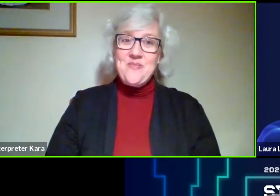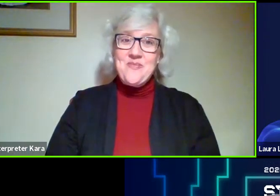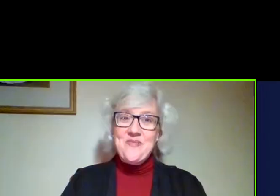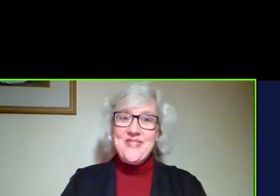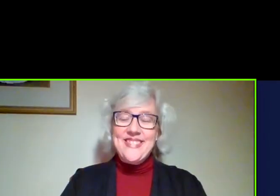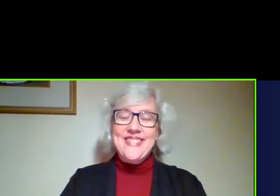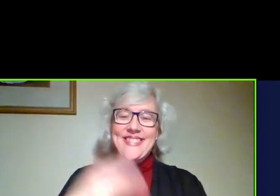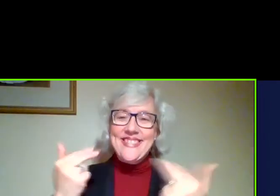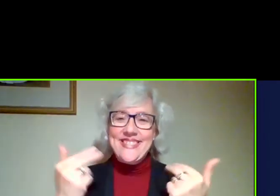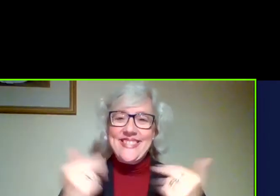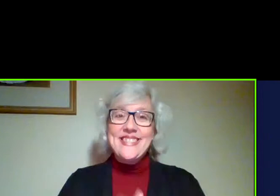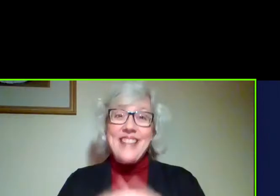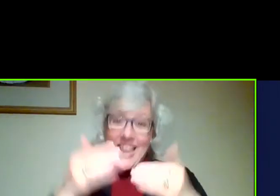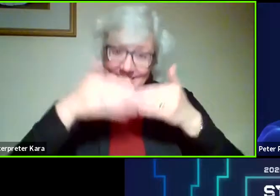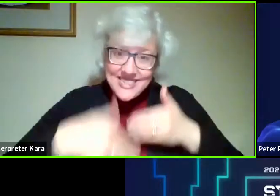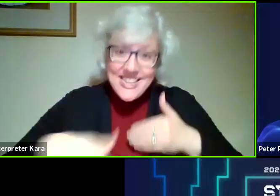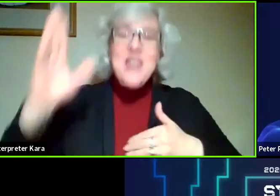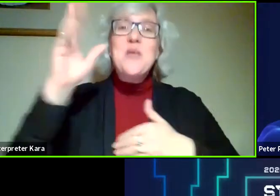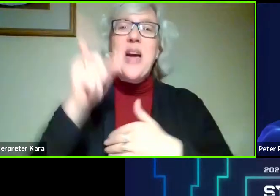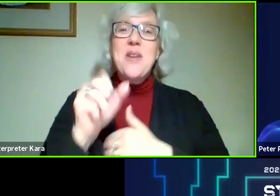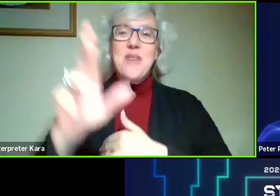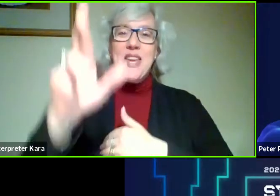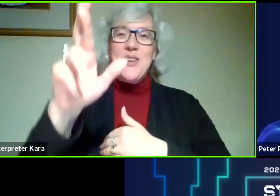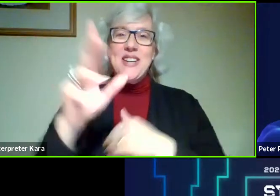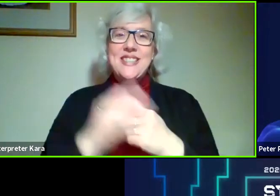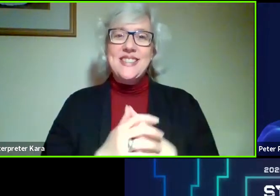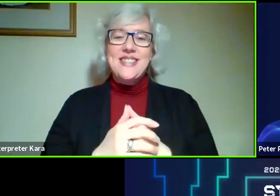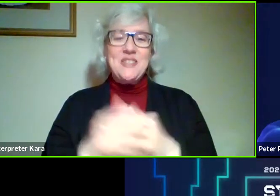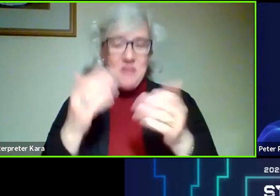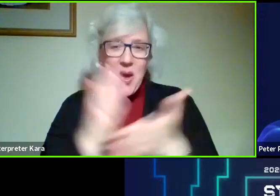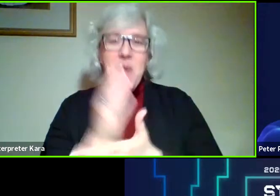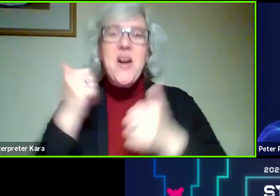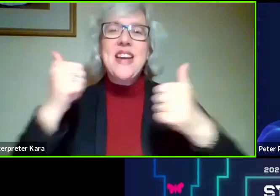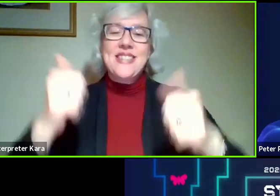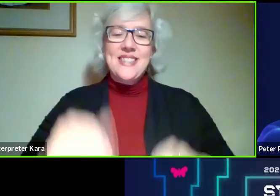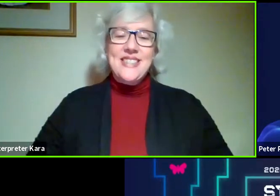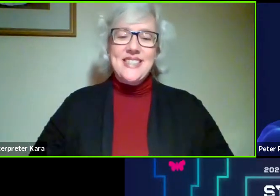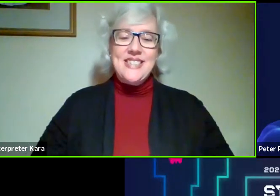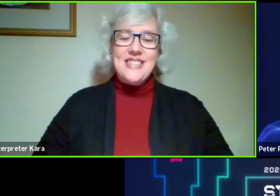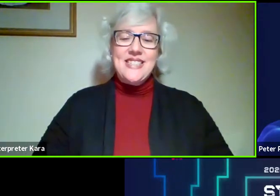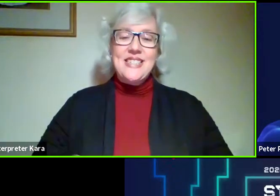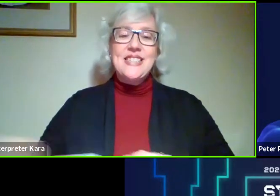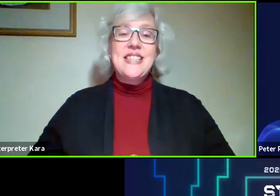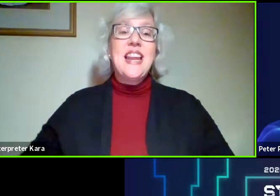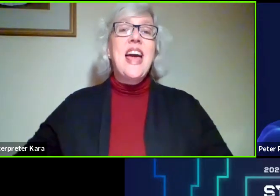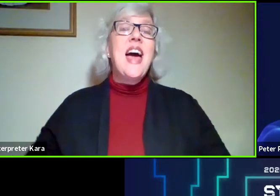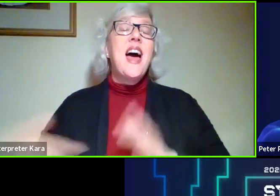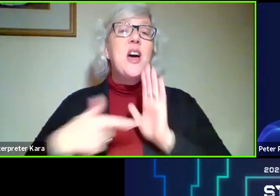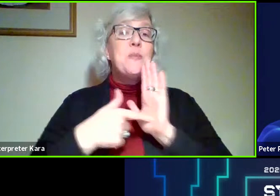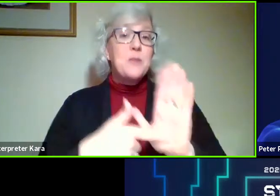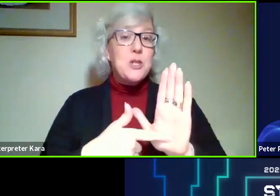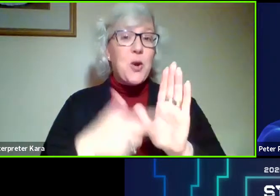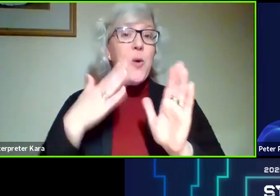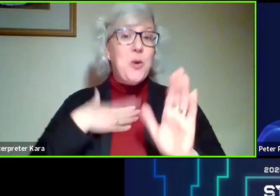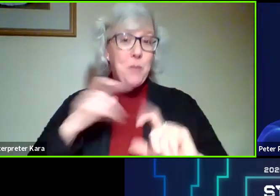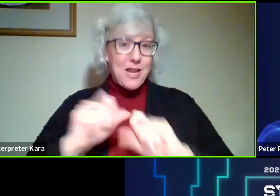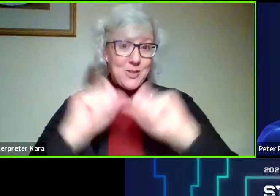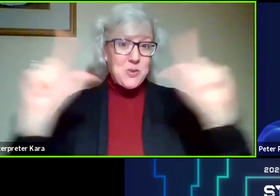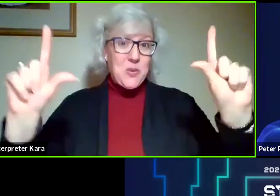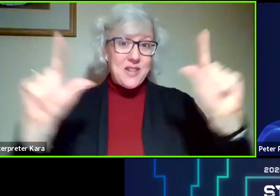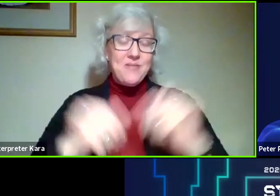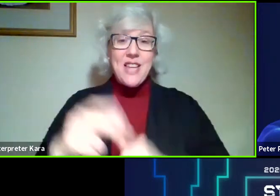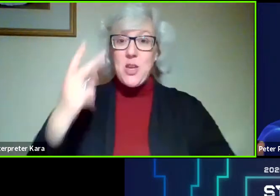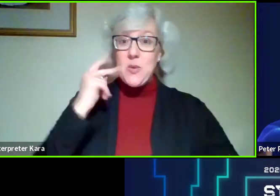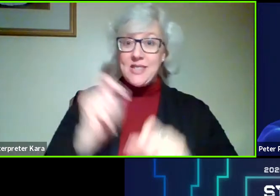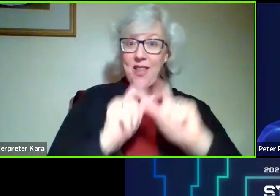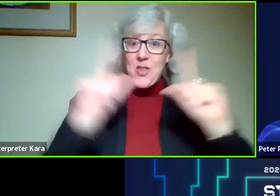Take it away, Peter. All right. I'm going to share my screen here, and you'll see the